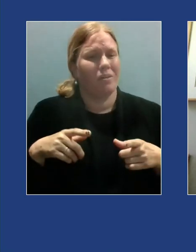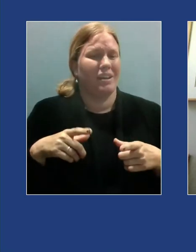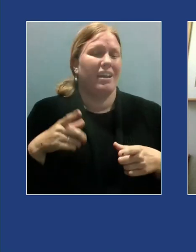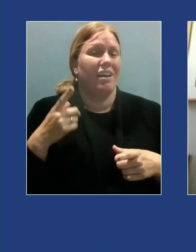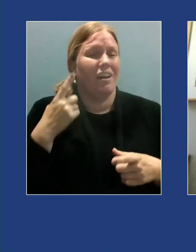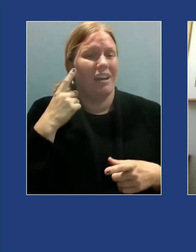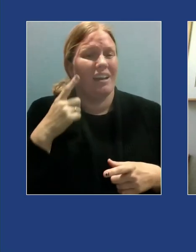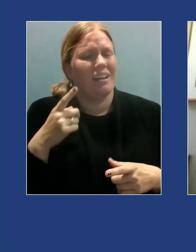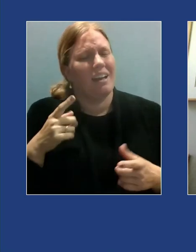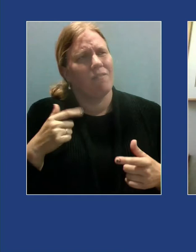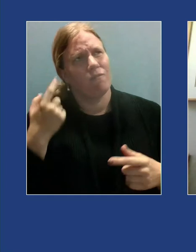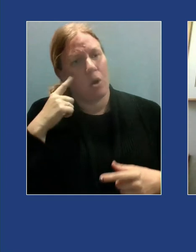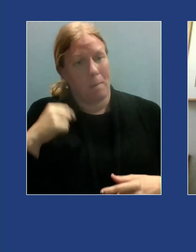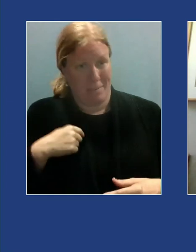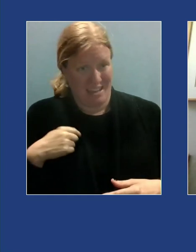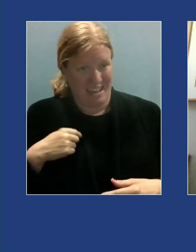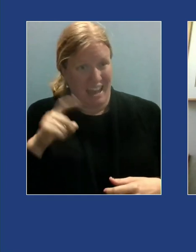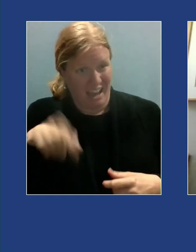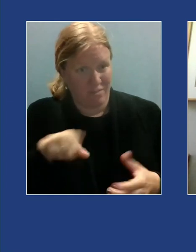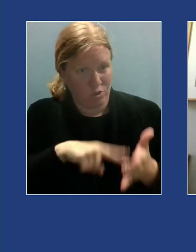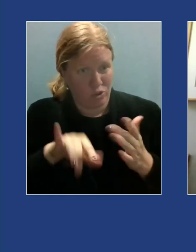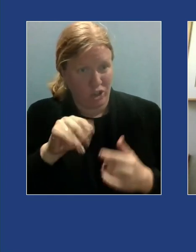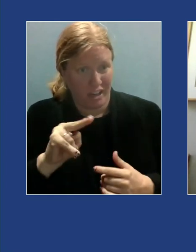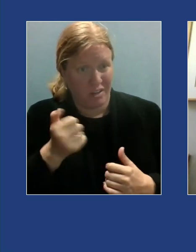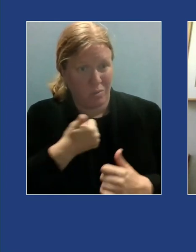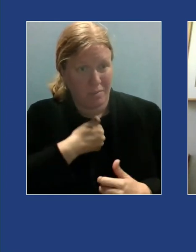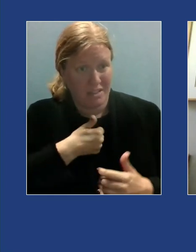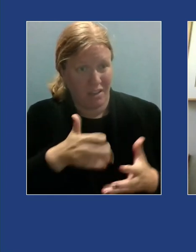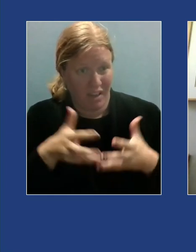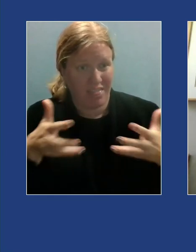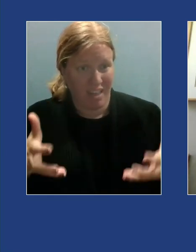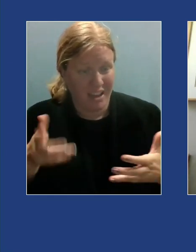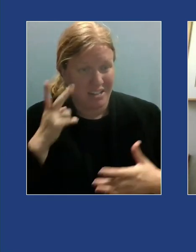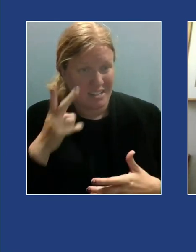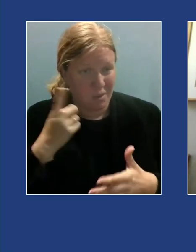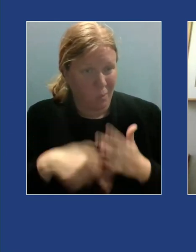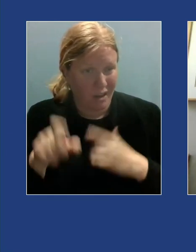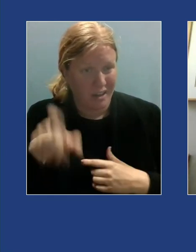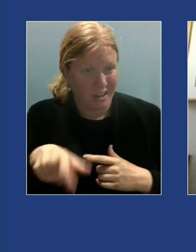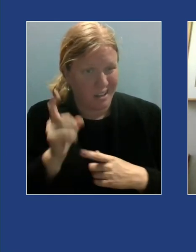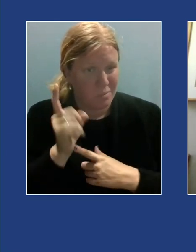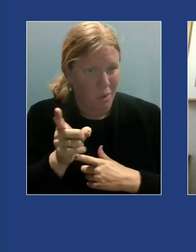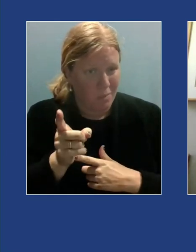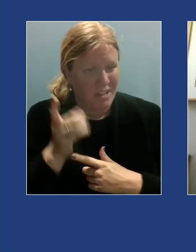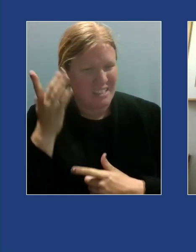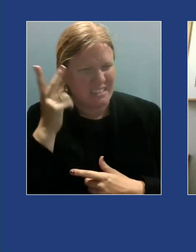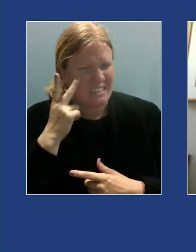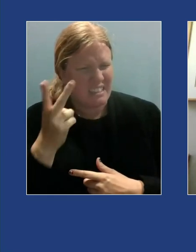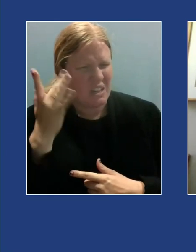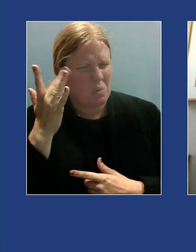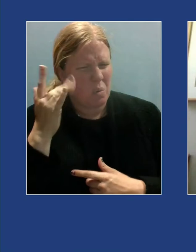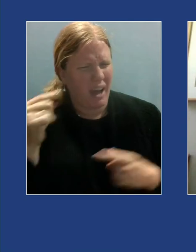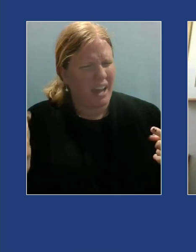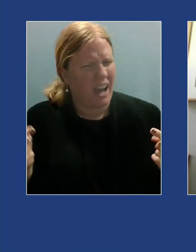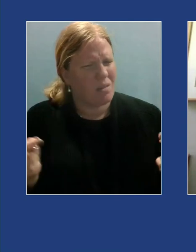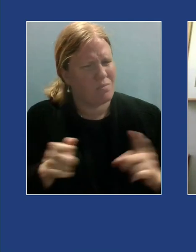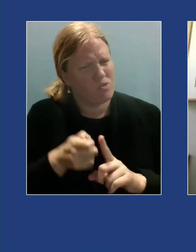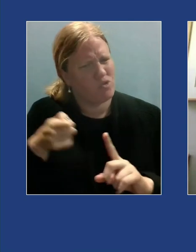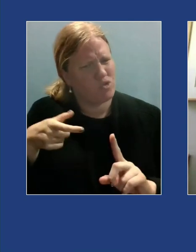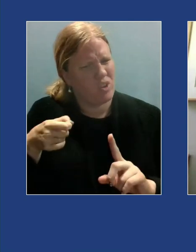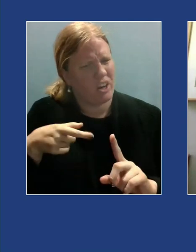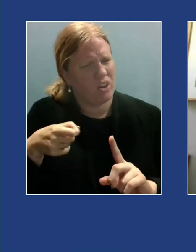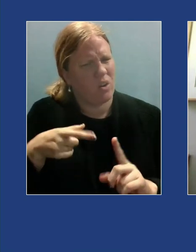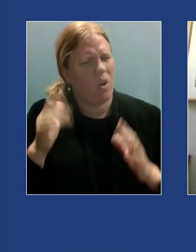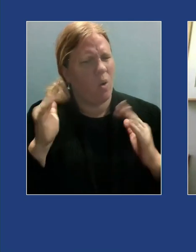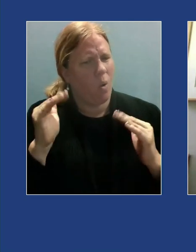I have to check in with myself a lot to see what I need in that moment and why I may be triggered then I can hopefully avoid an outburst